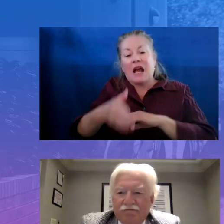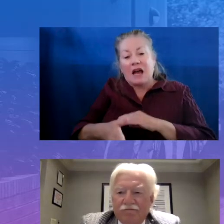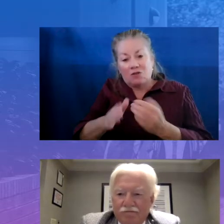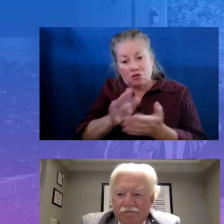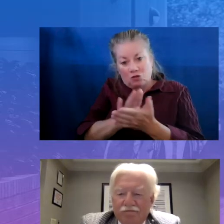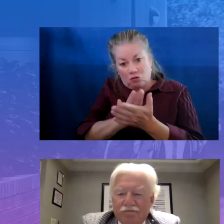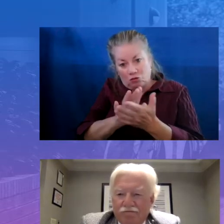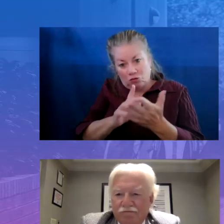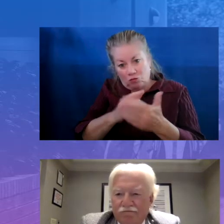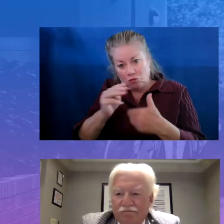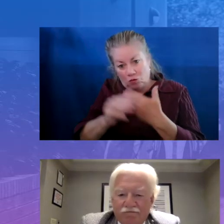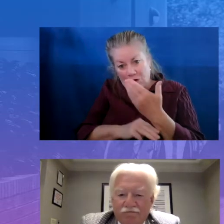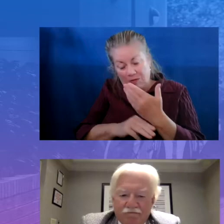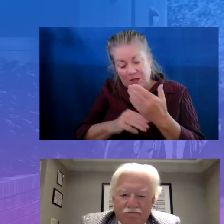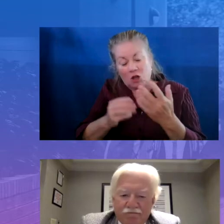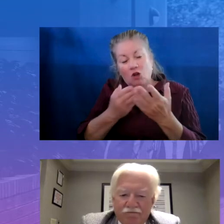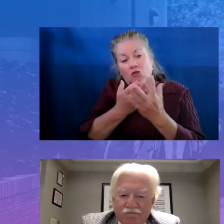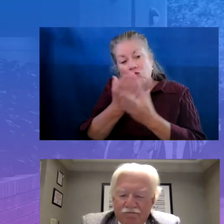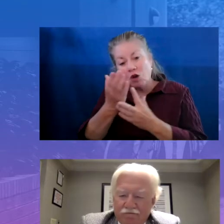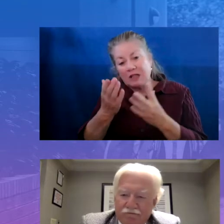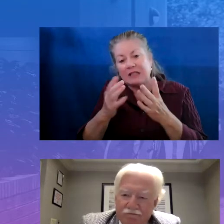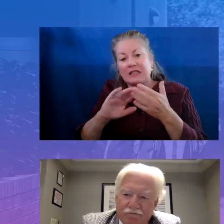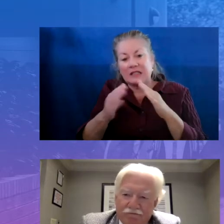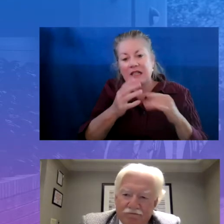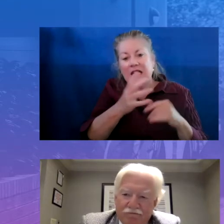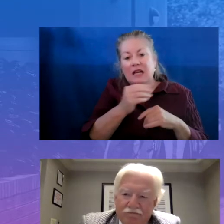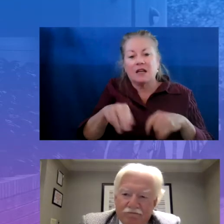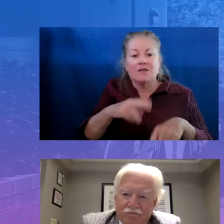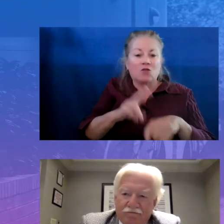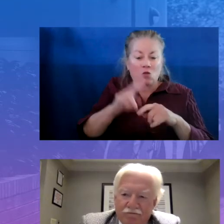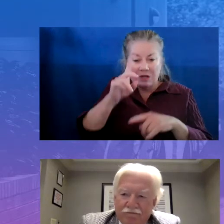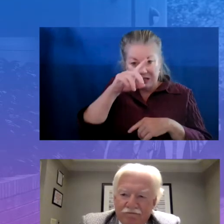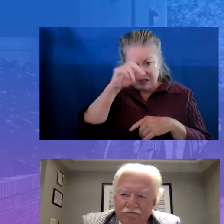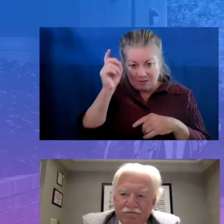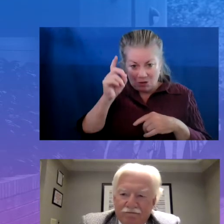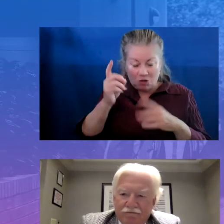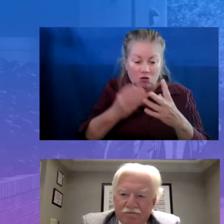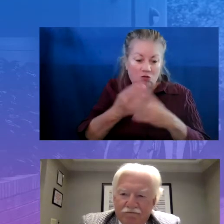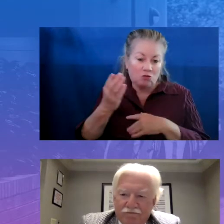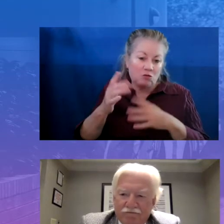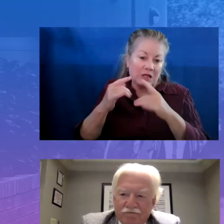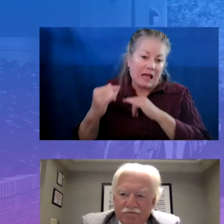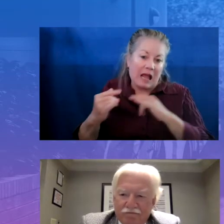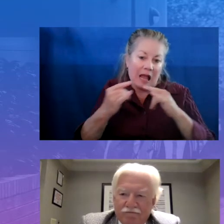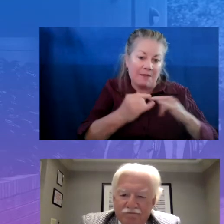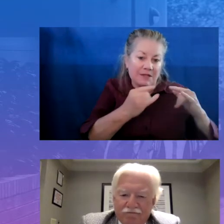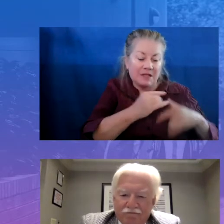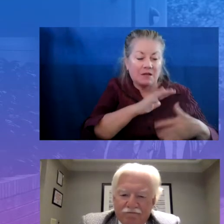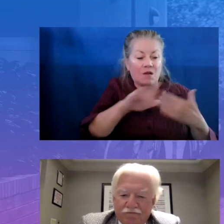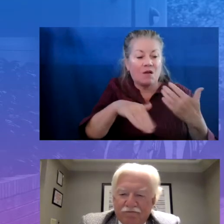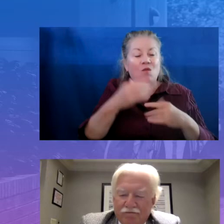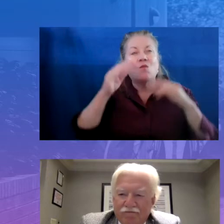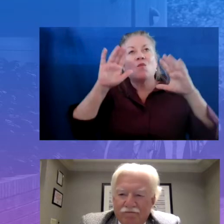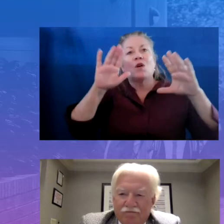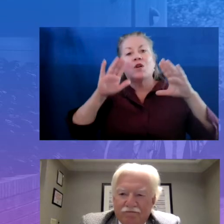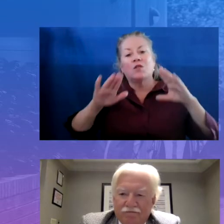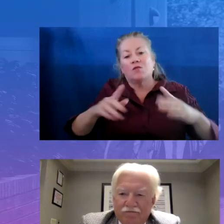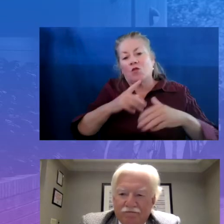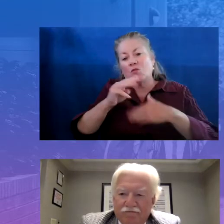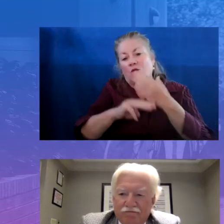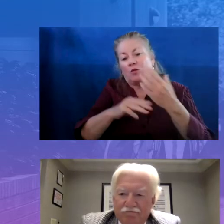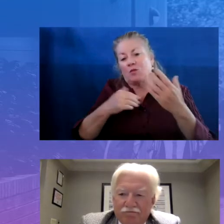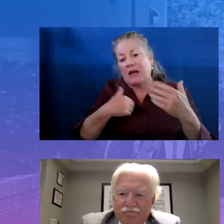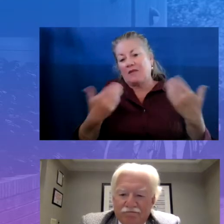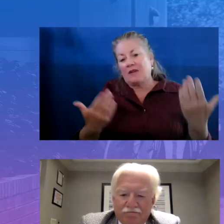and then, of course, what's happening in the summertime across our camps and all of our wonderful programs that we have here in Stanford.